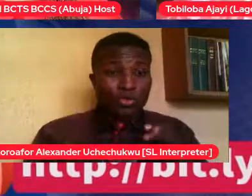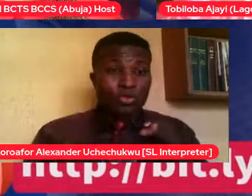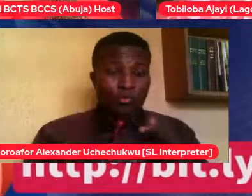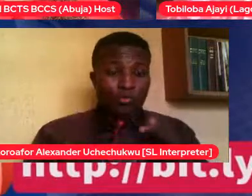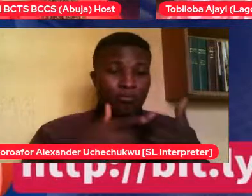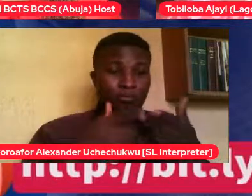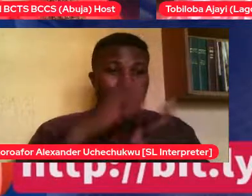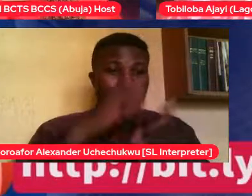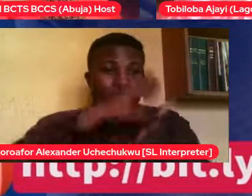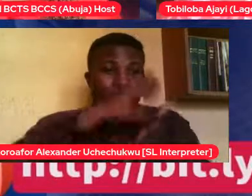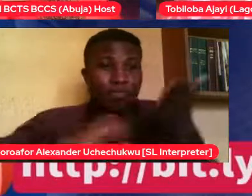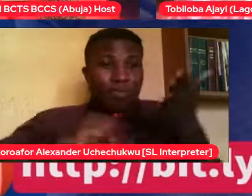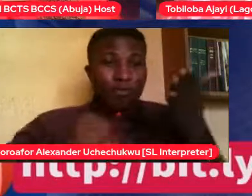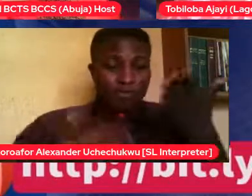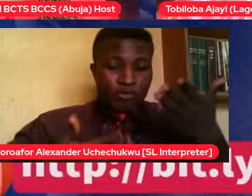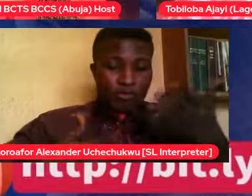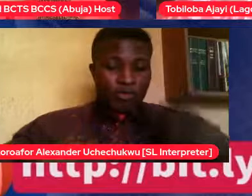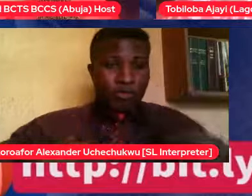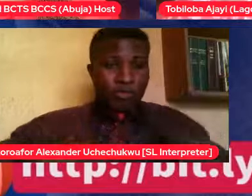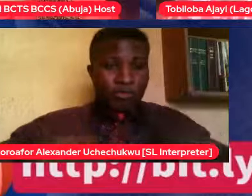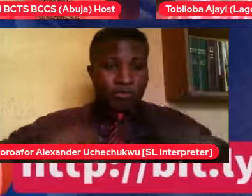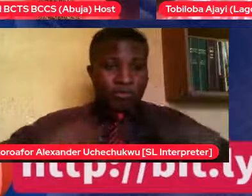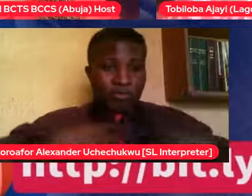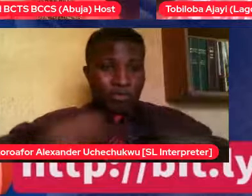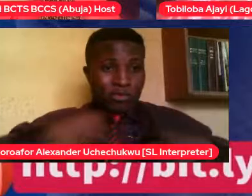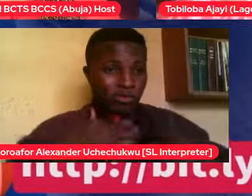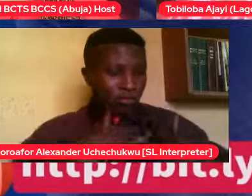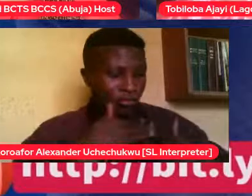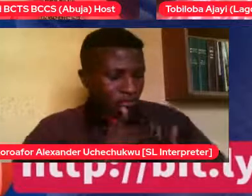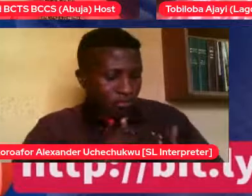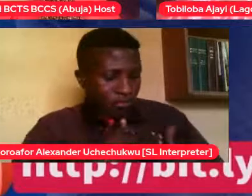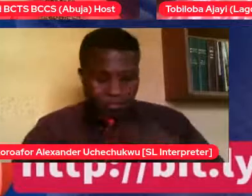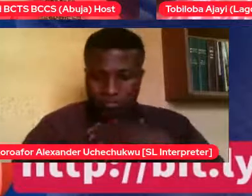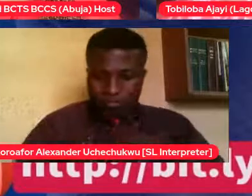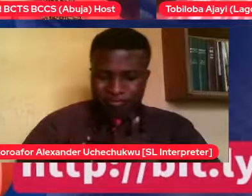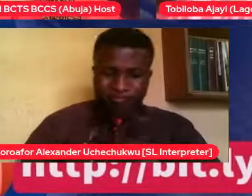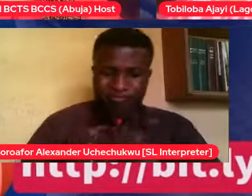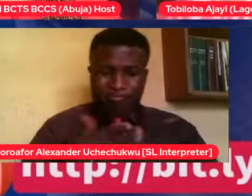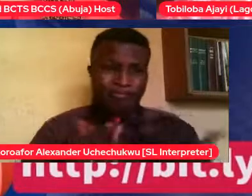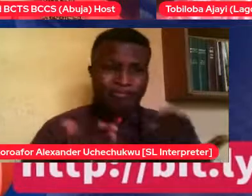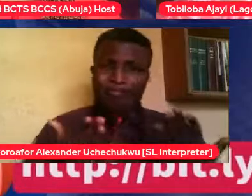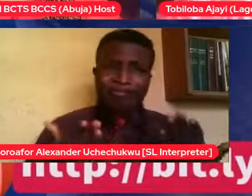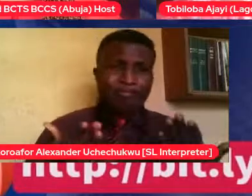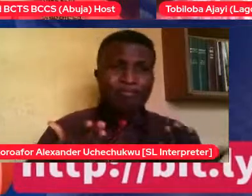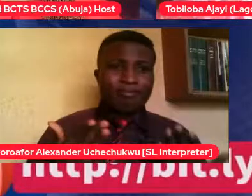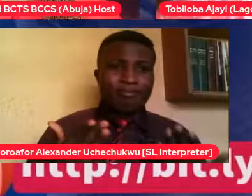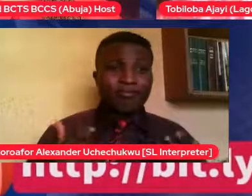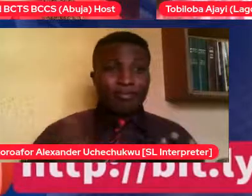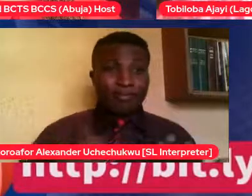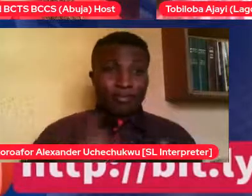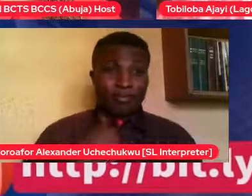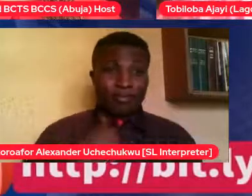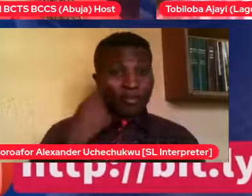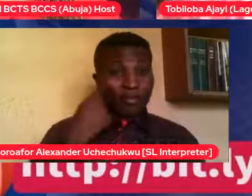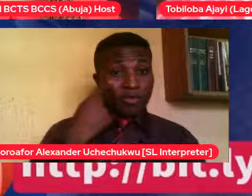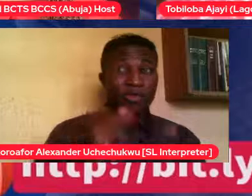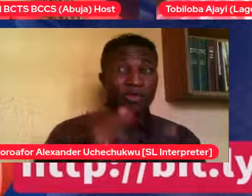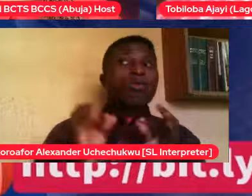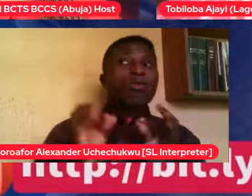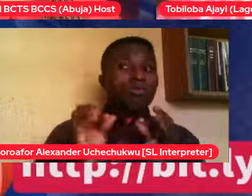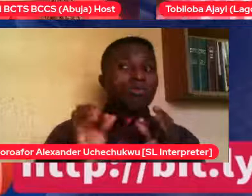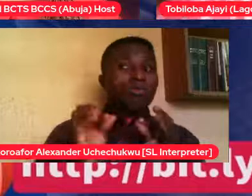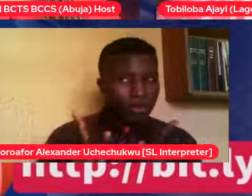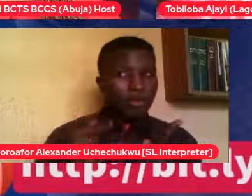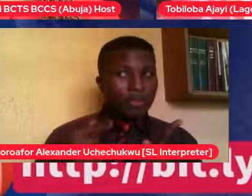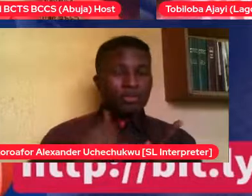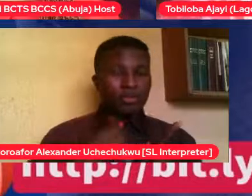So we're at that stage now where I thought, okay, we had already crossed some hurdles. The first one was the arousal. He knows where to do it. Then talking to the girls or talking to the people